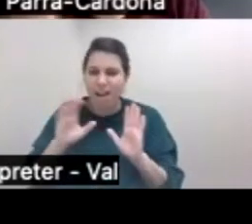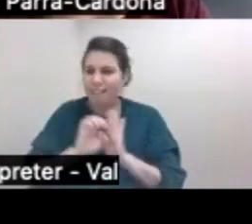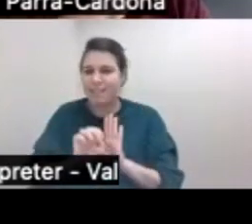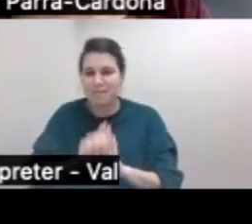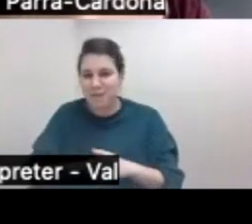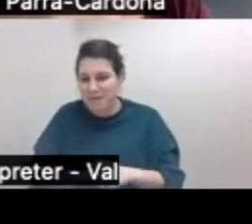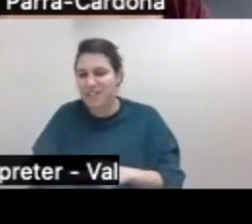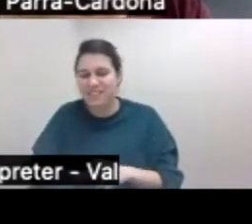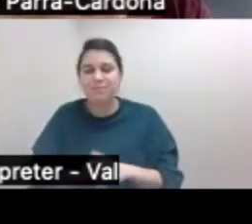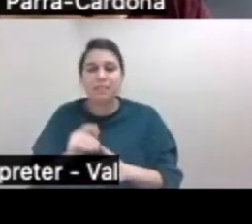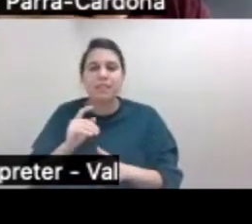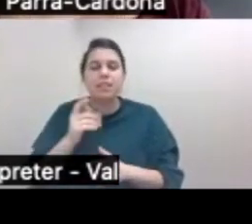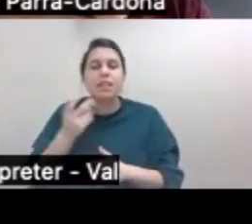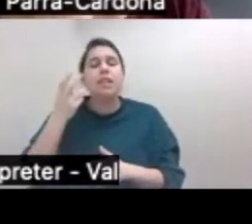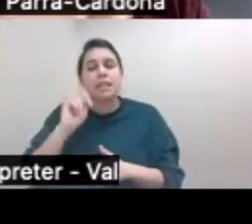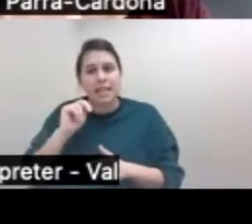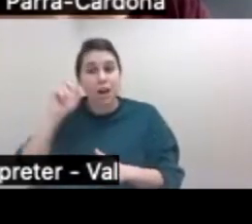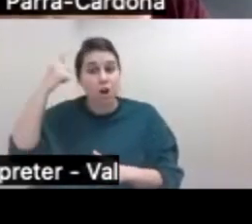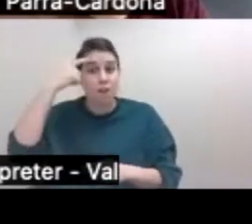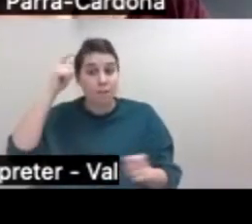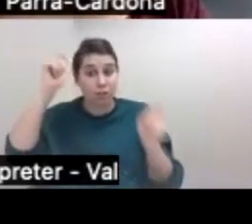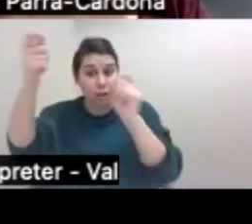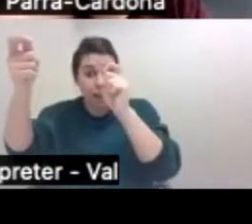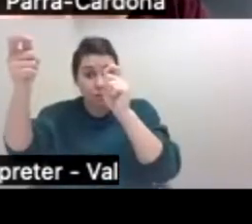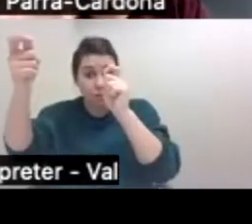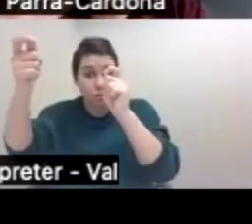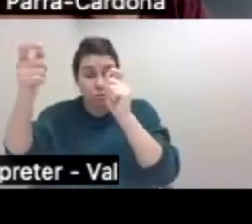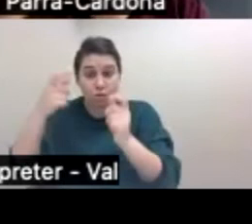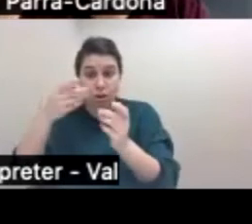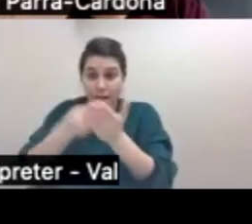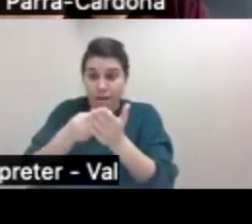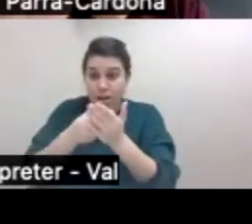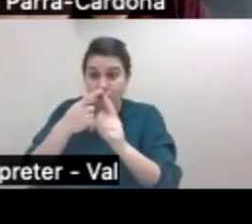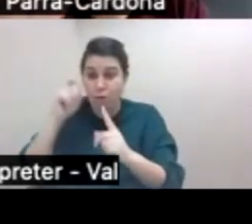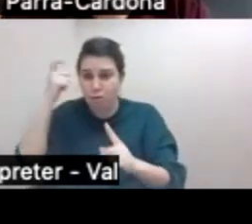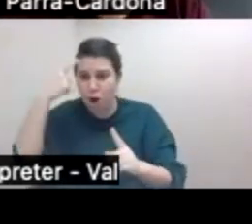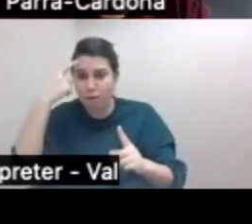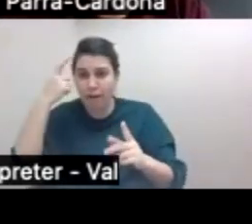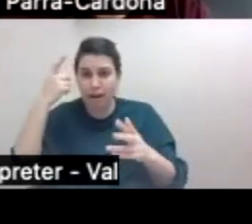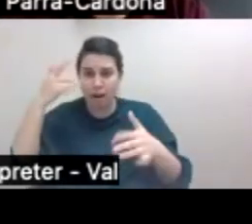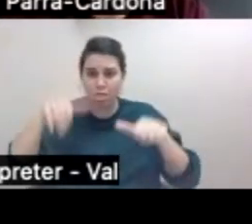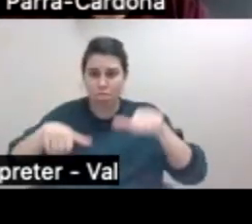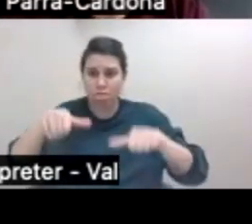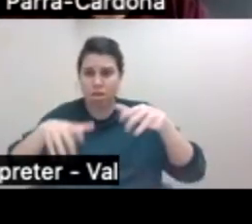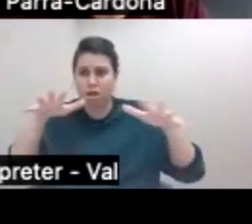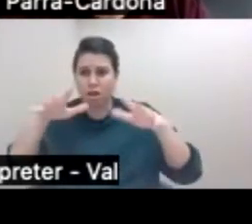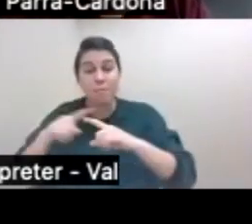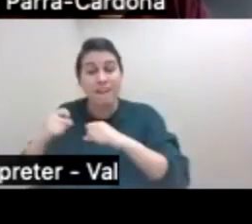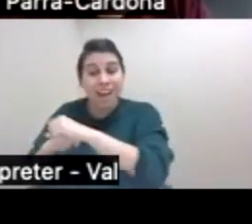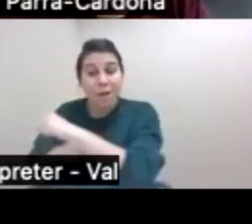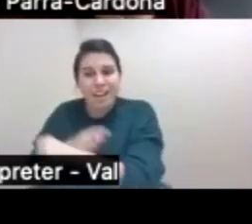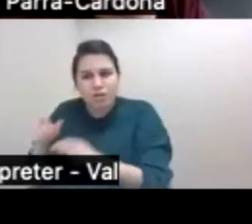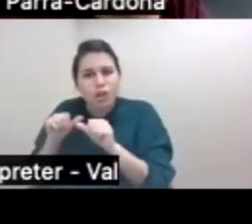And then there was a change in government and the funding by government is in question right now. But the foundation keeps moving.